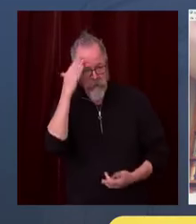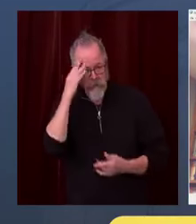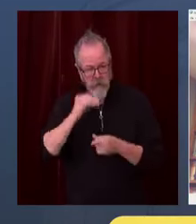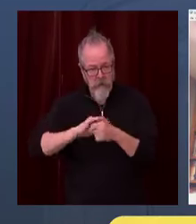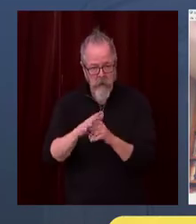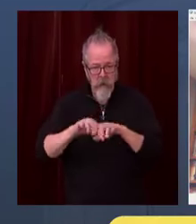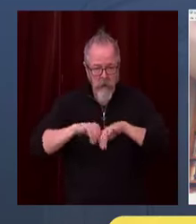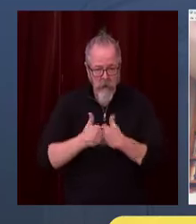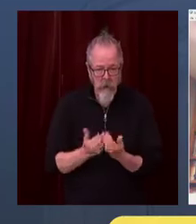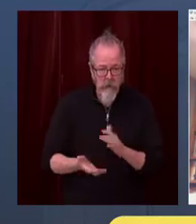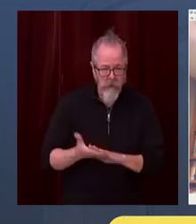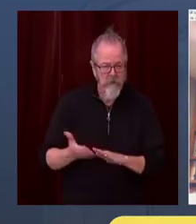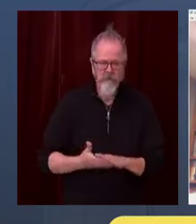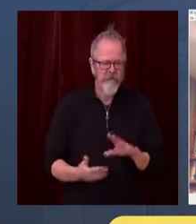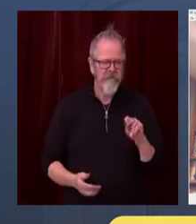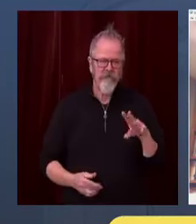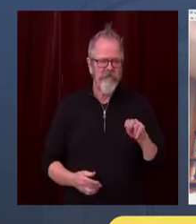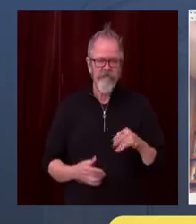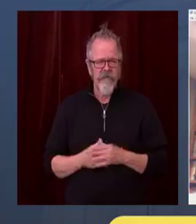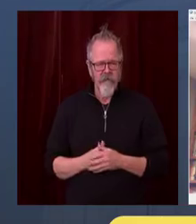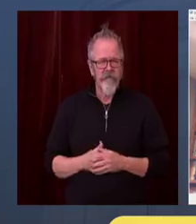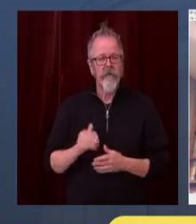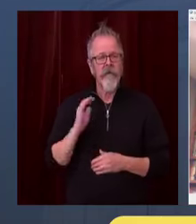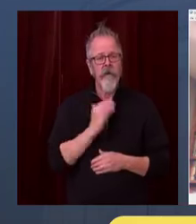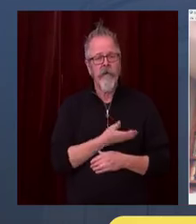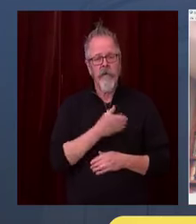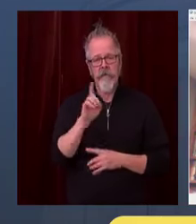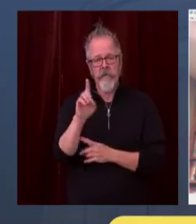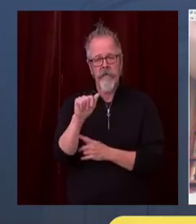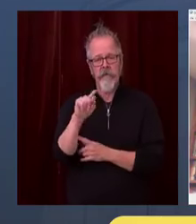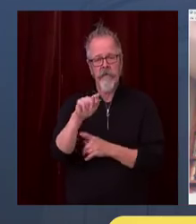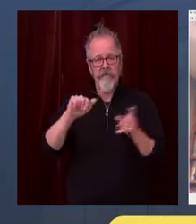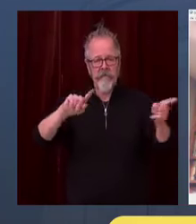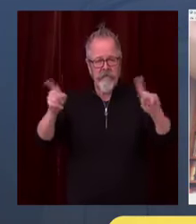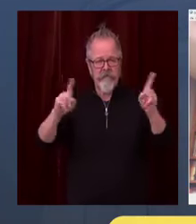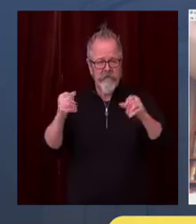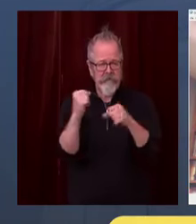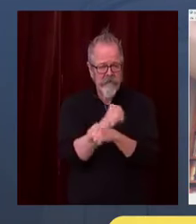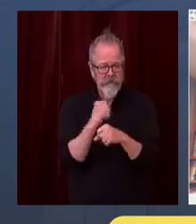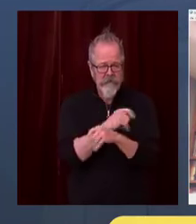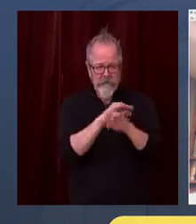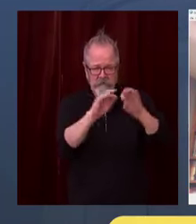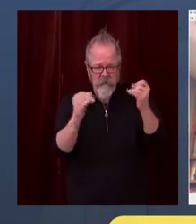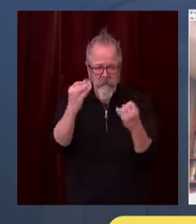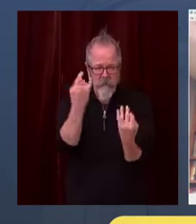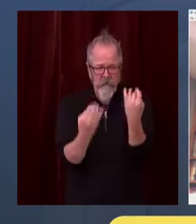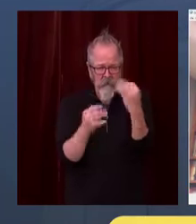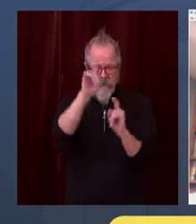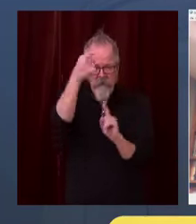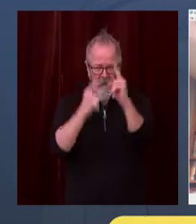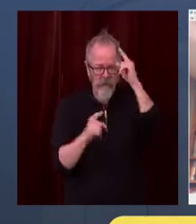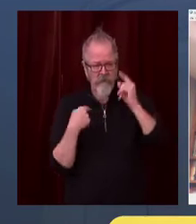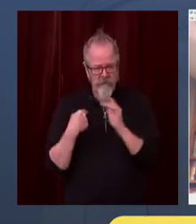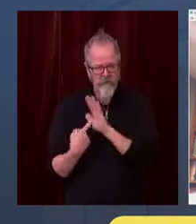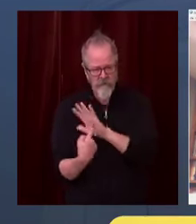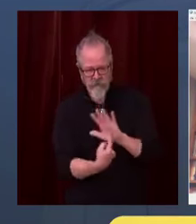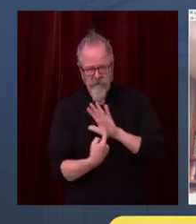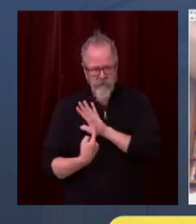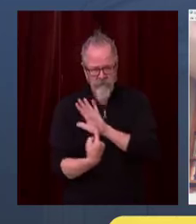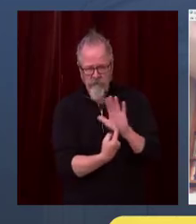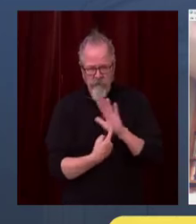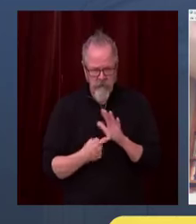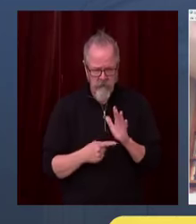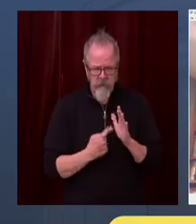but there are just some really some underlying, major underlying sort of limitations in the data that we do share around